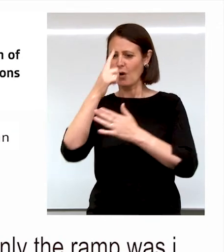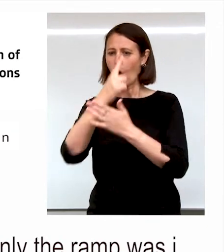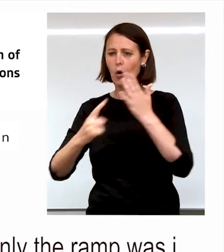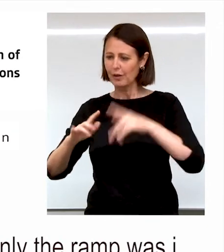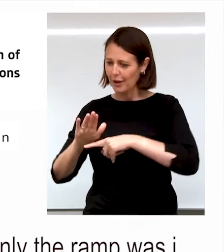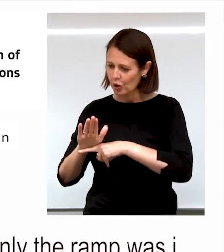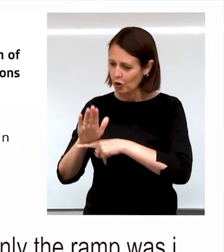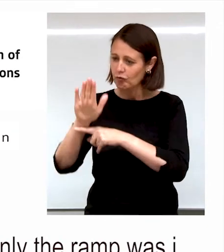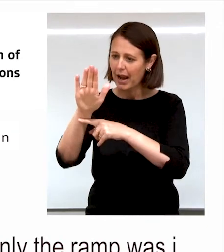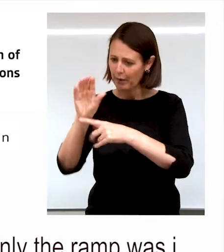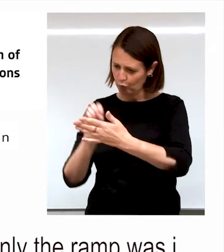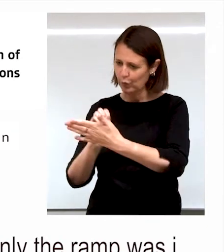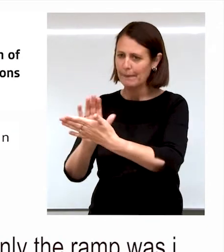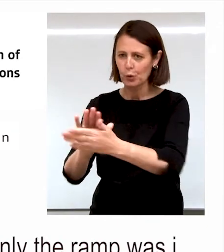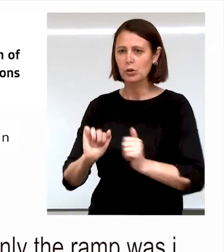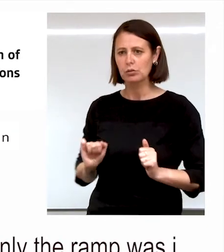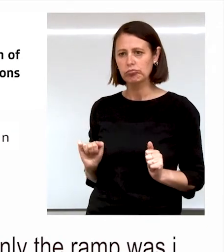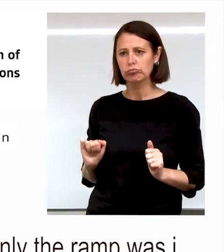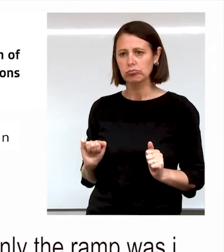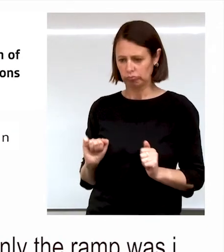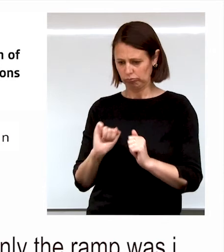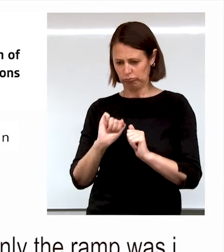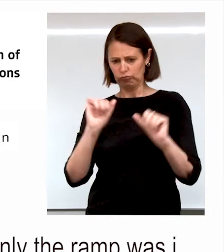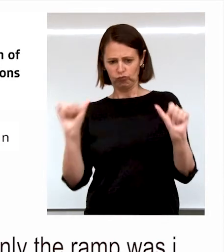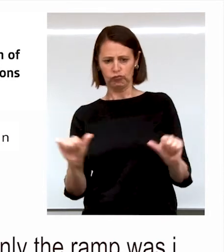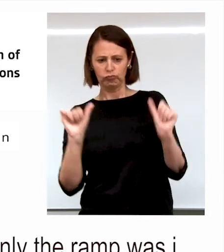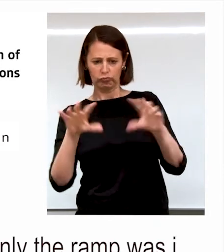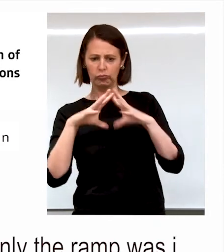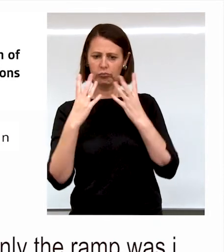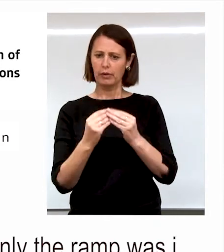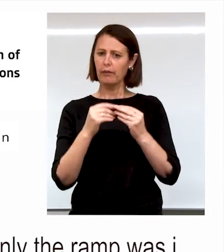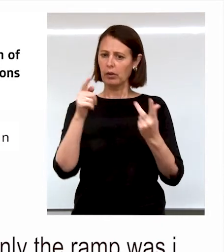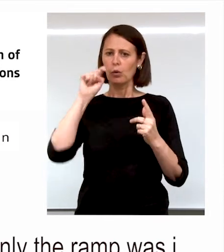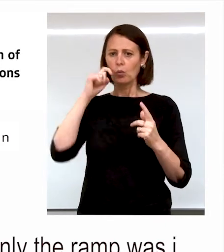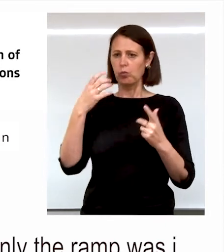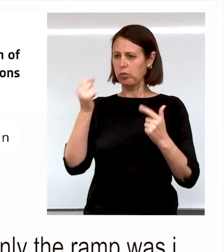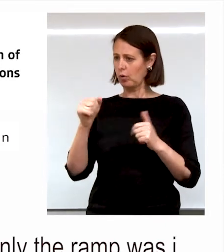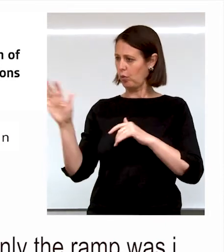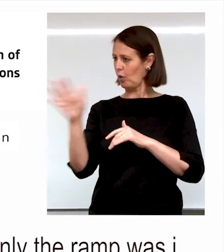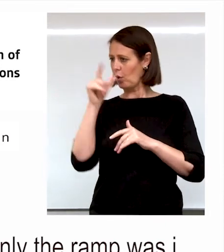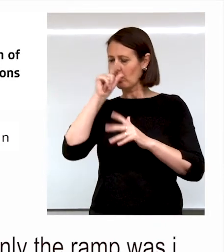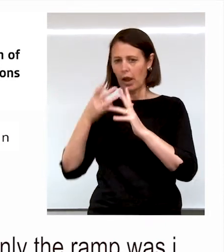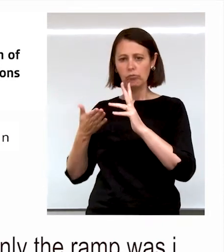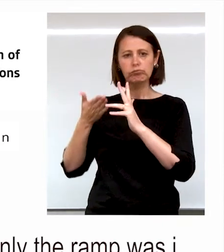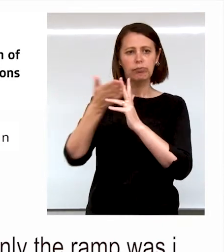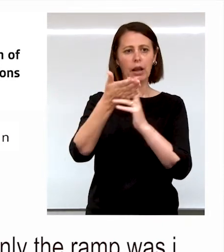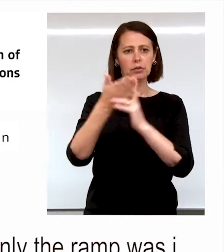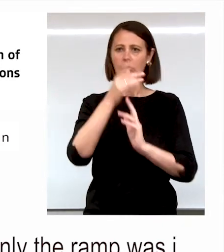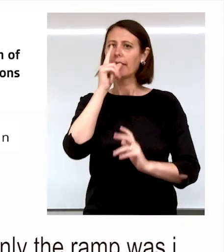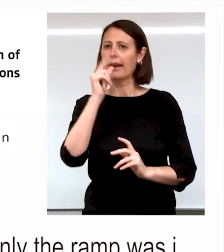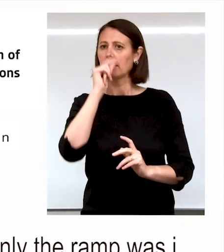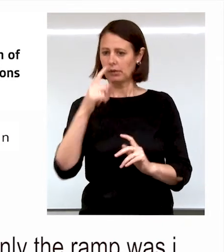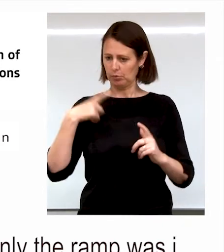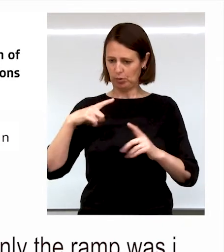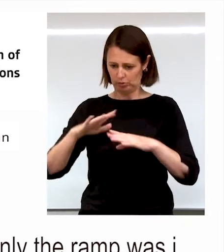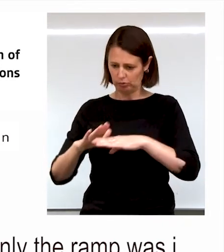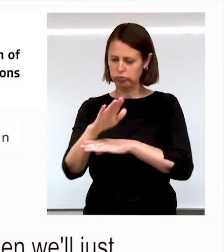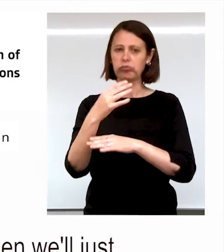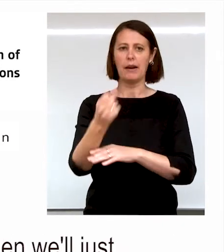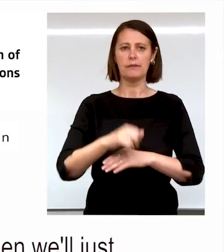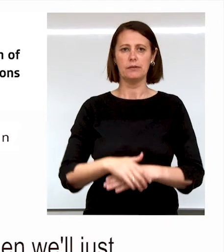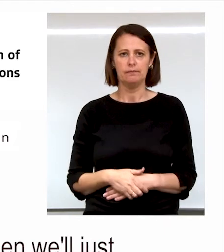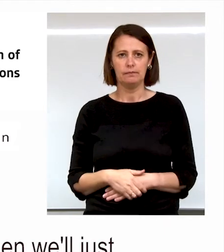ramp was installed, then naturally we would ascend to the same plane as everybody else. Because obviously